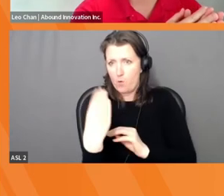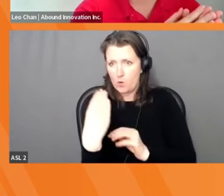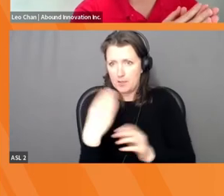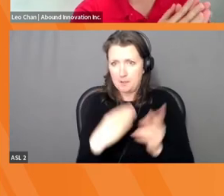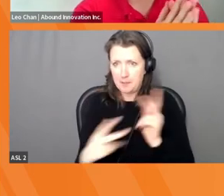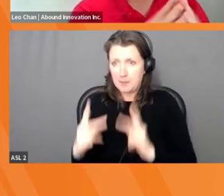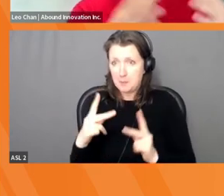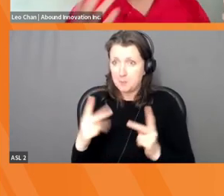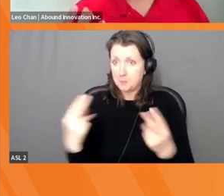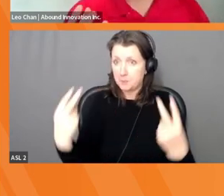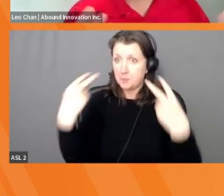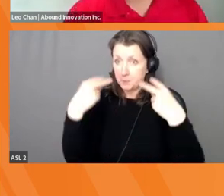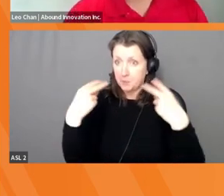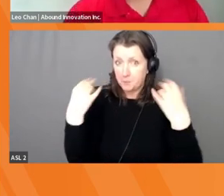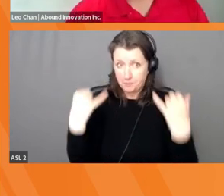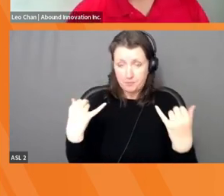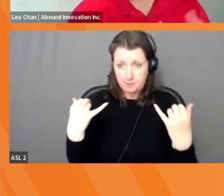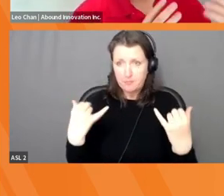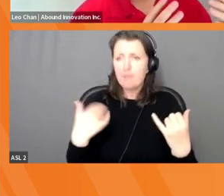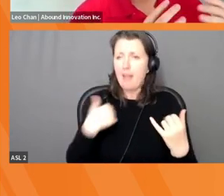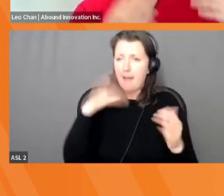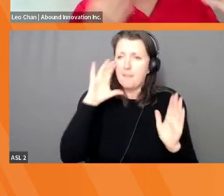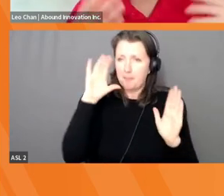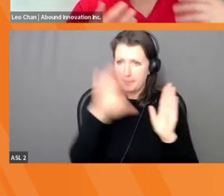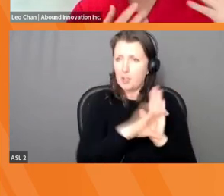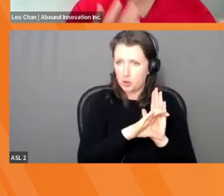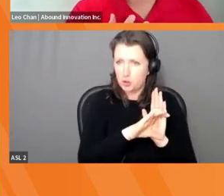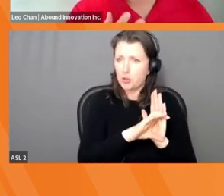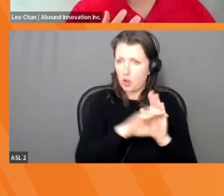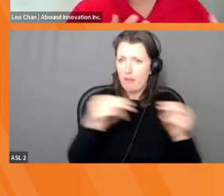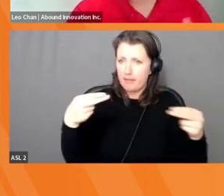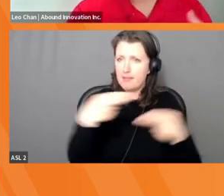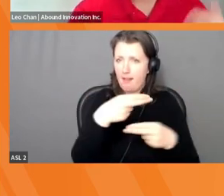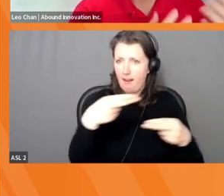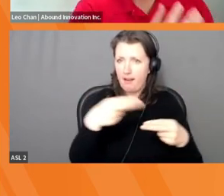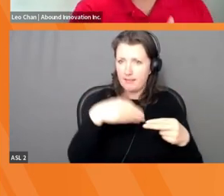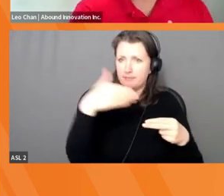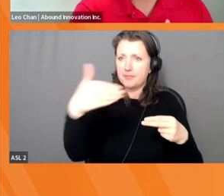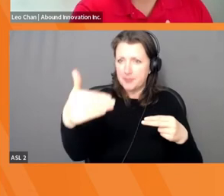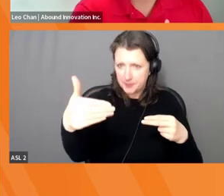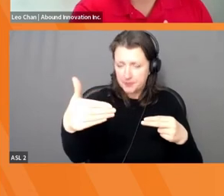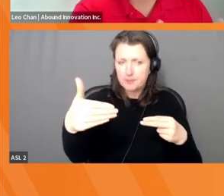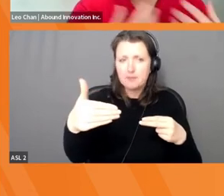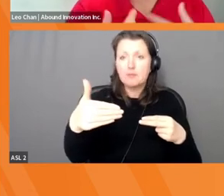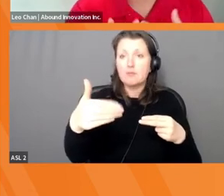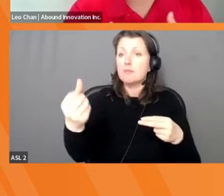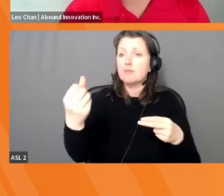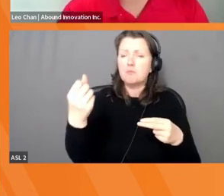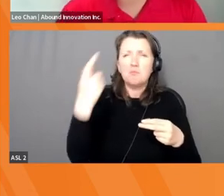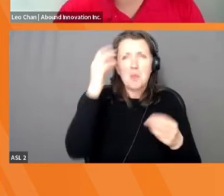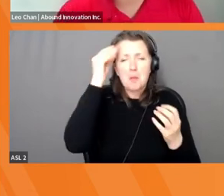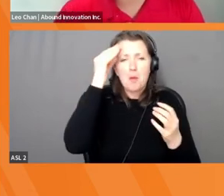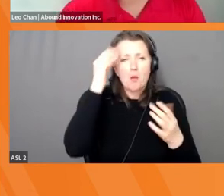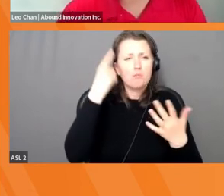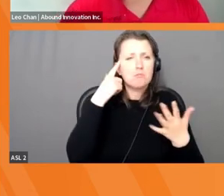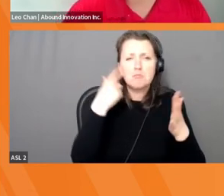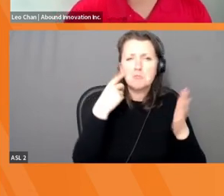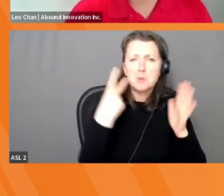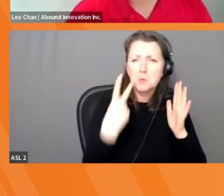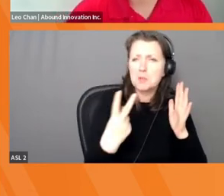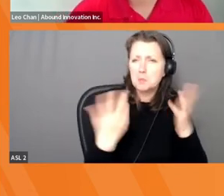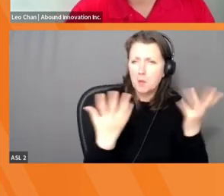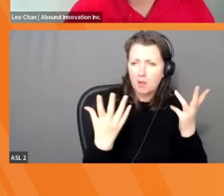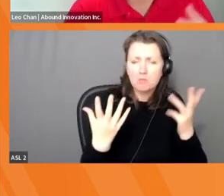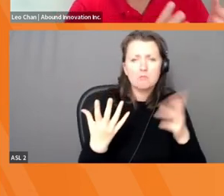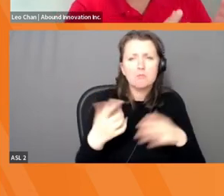the next slide. And I want you to try this. So I want you to think about like, what do you see? What do you notice? What questions come up for you as you look at this